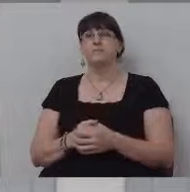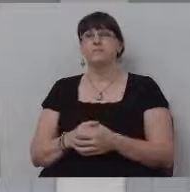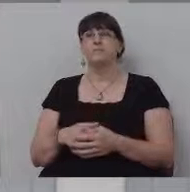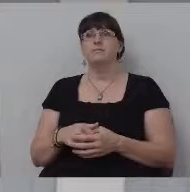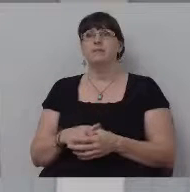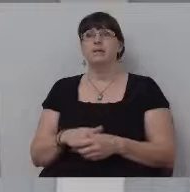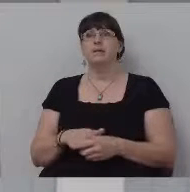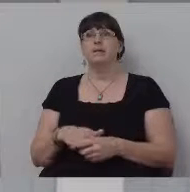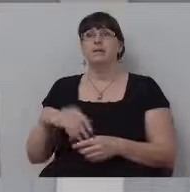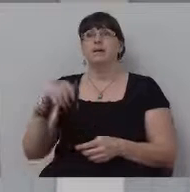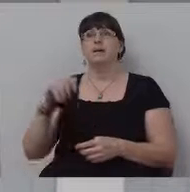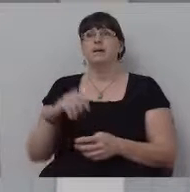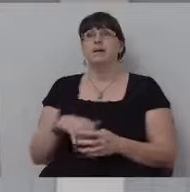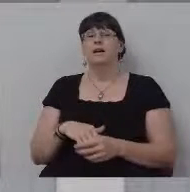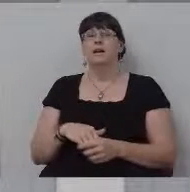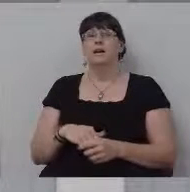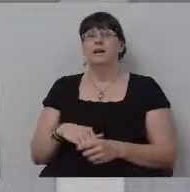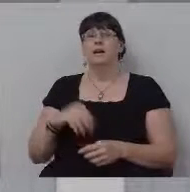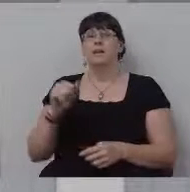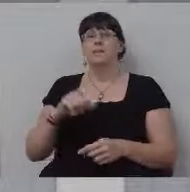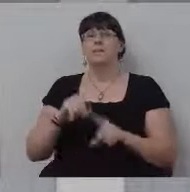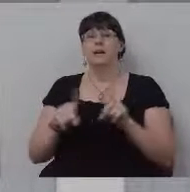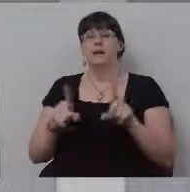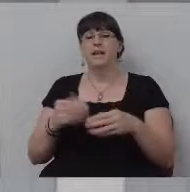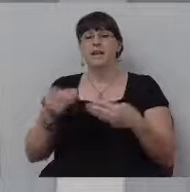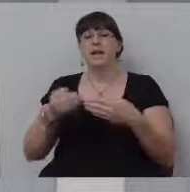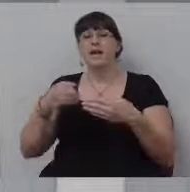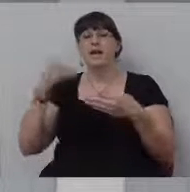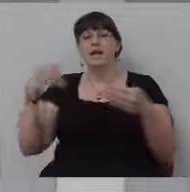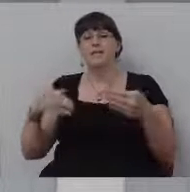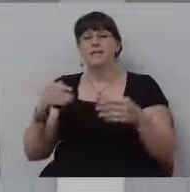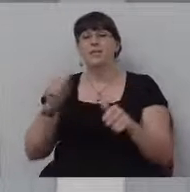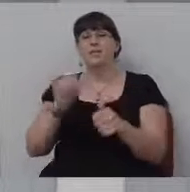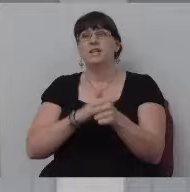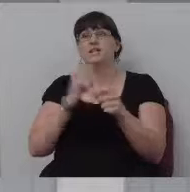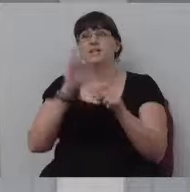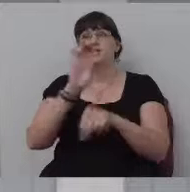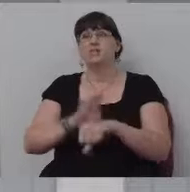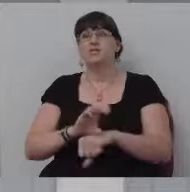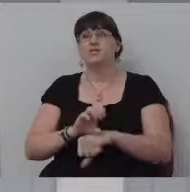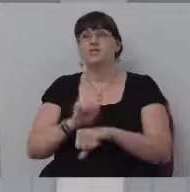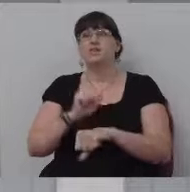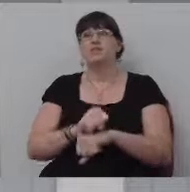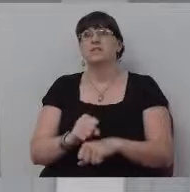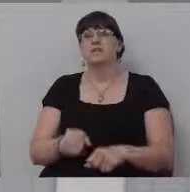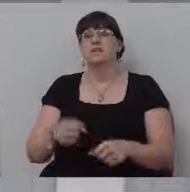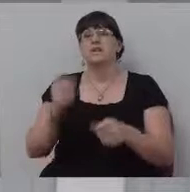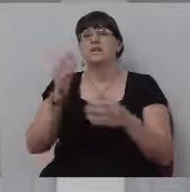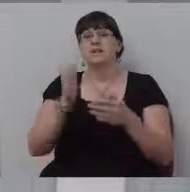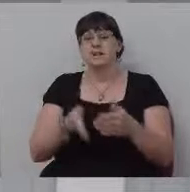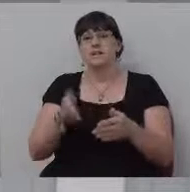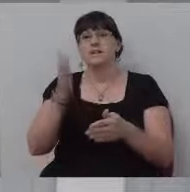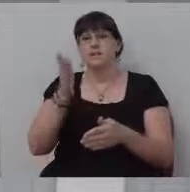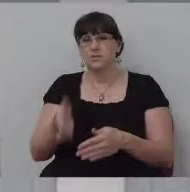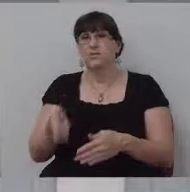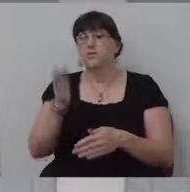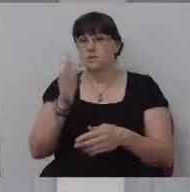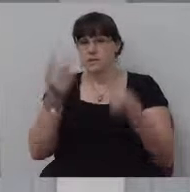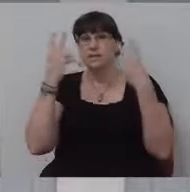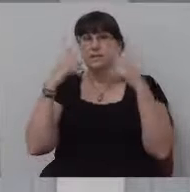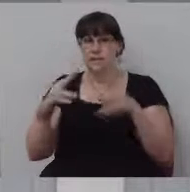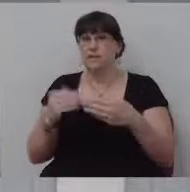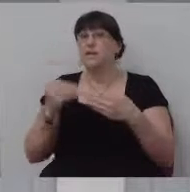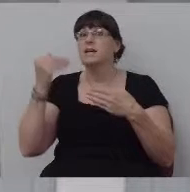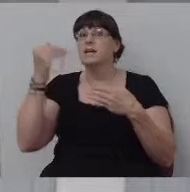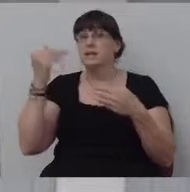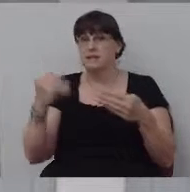my, uh, Phil Swires would walk up to me after every service, and he would go like, he'd grab my hand, and he'd say, see you next service. Won't we, Brother Marvin?